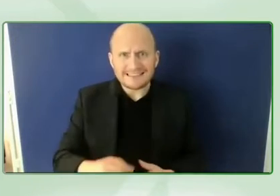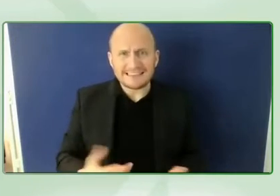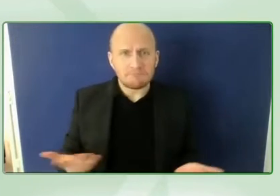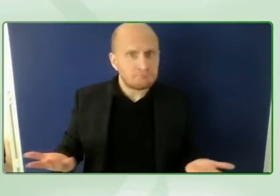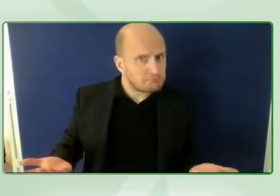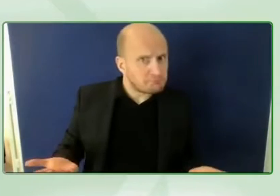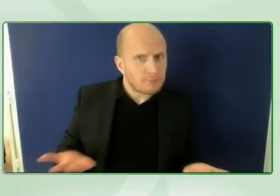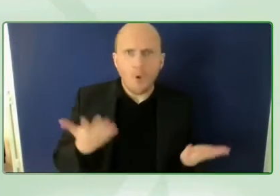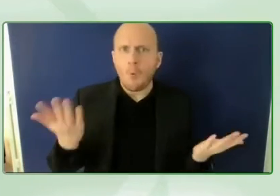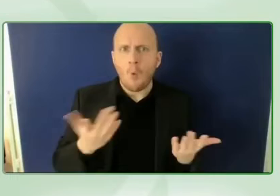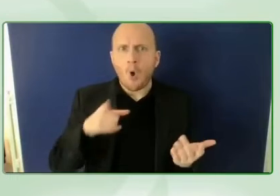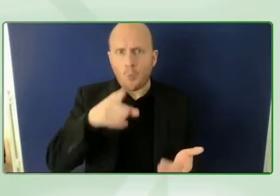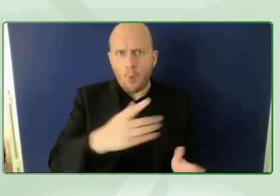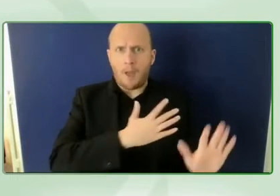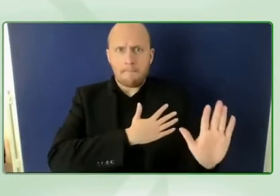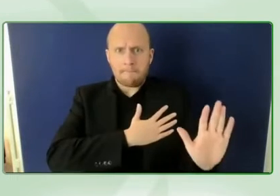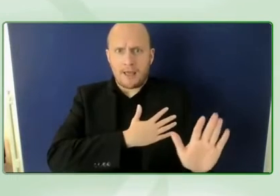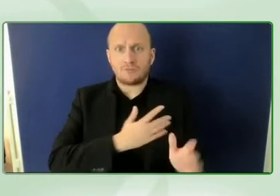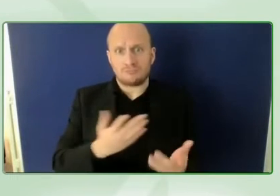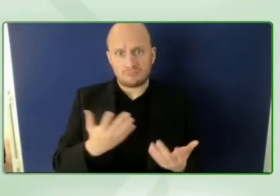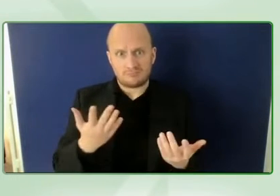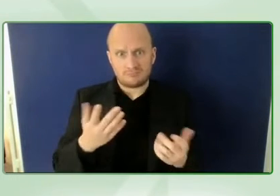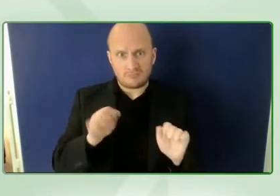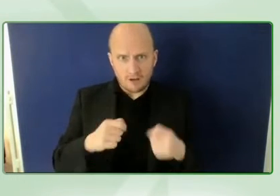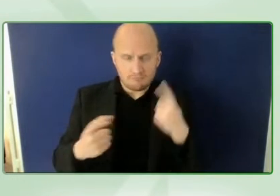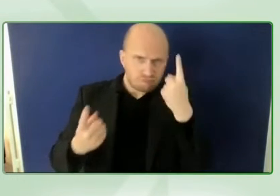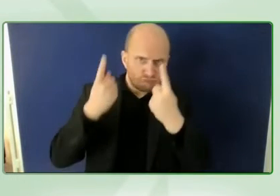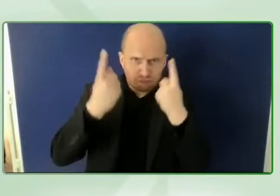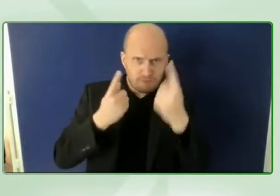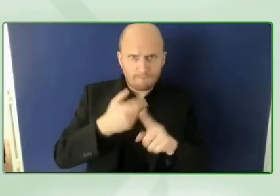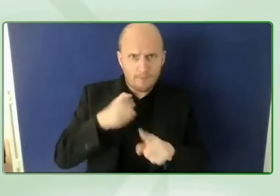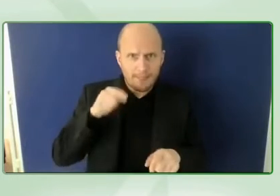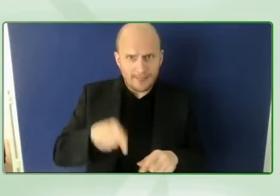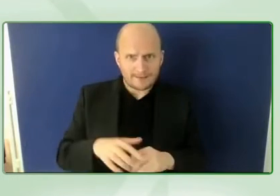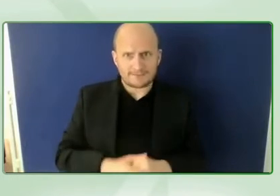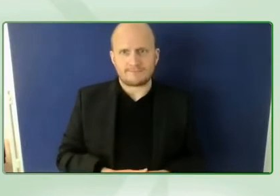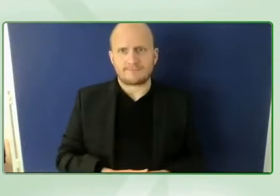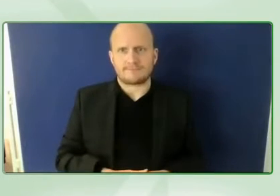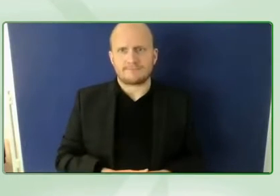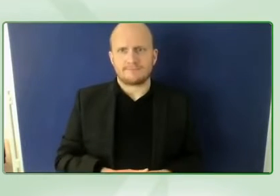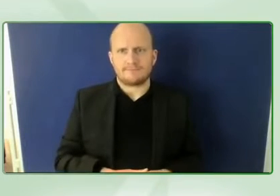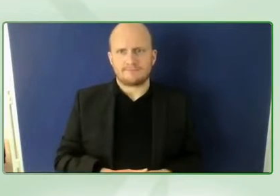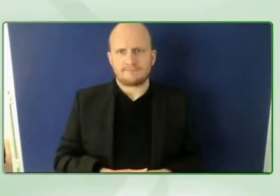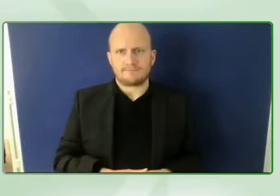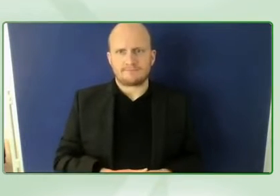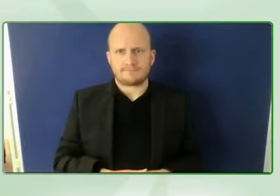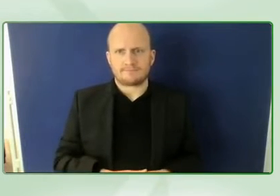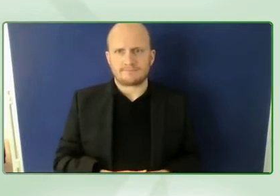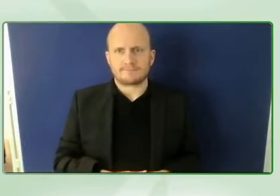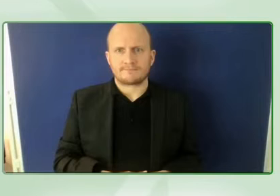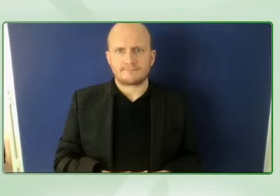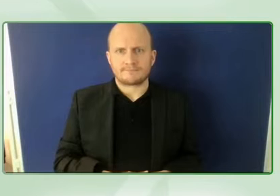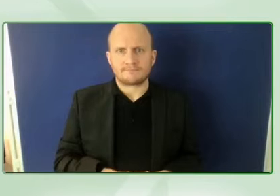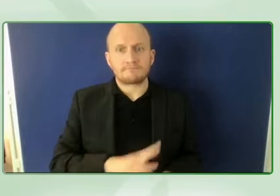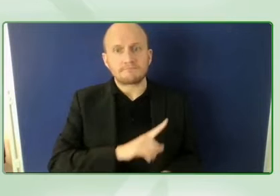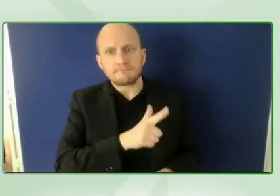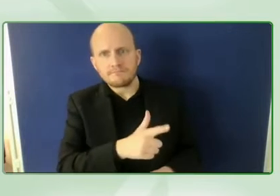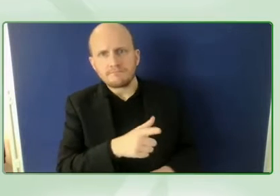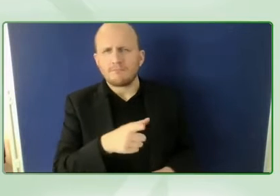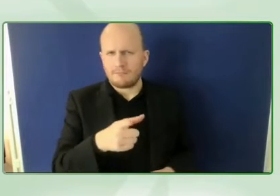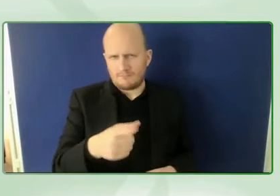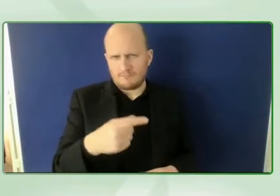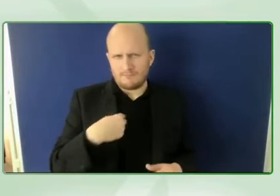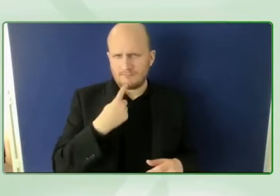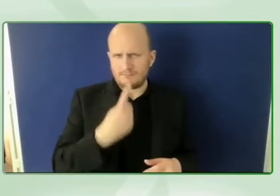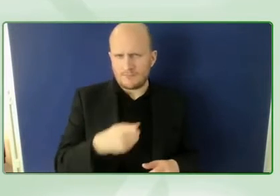and um on my side i think it is sort preliminary framework um as watch the video think about your